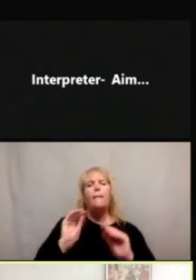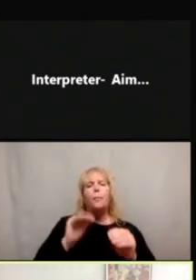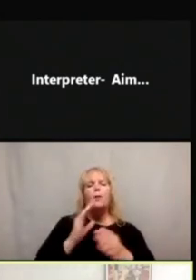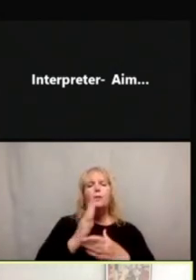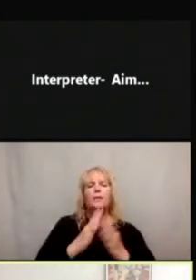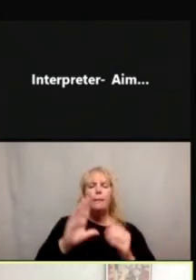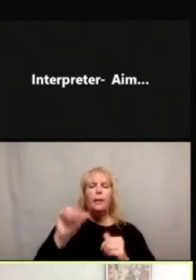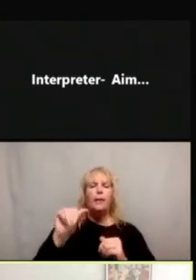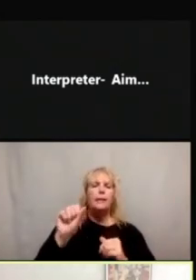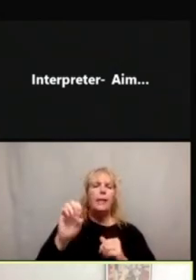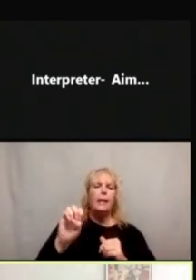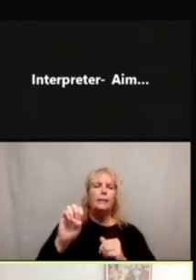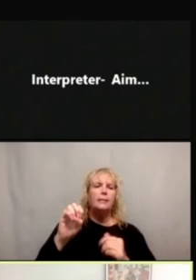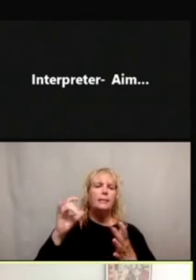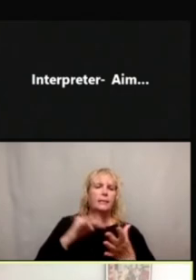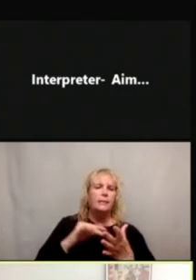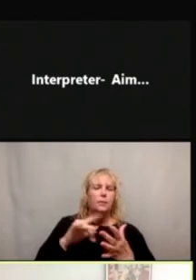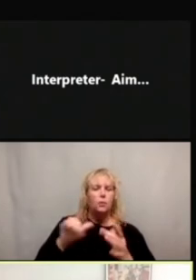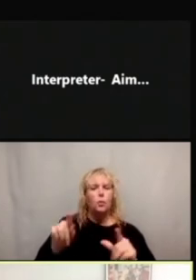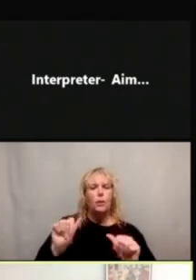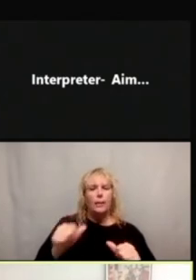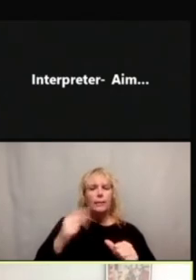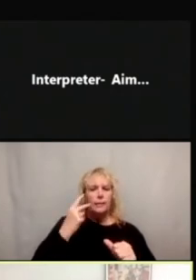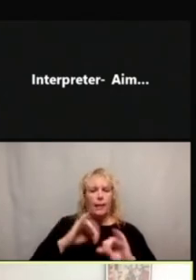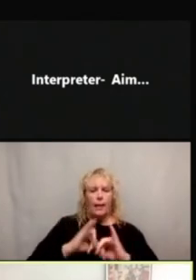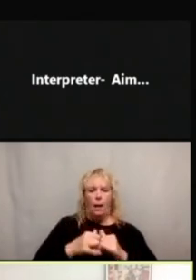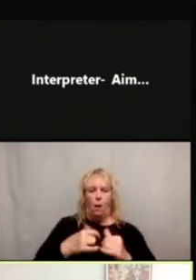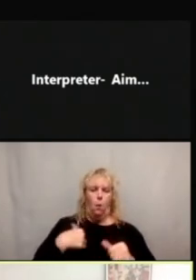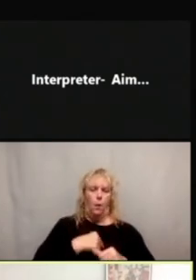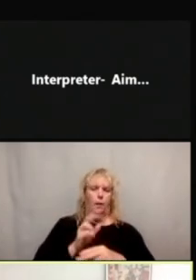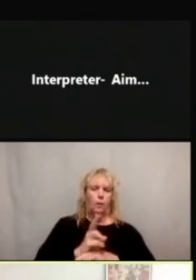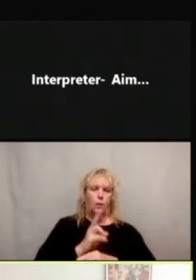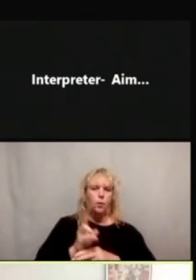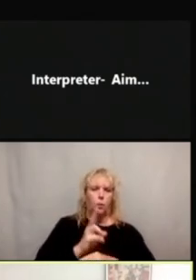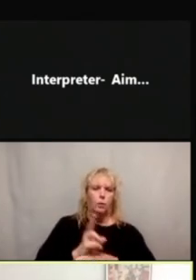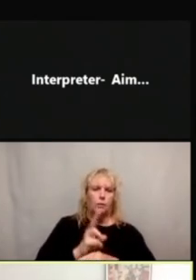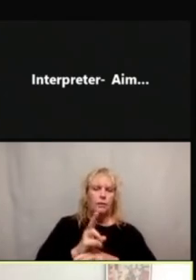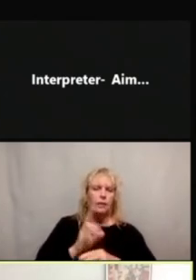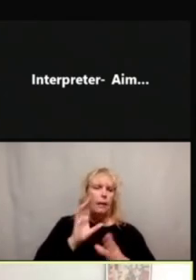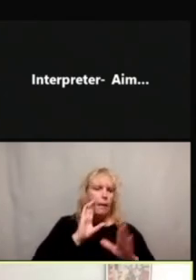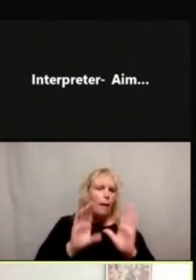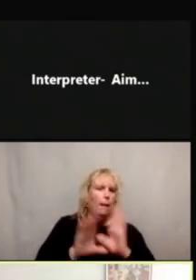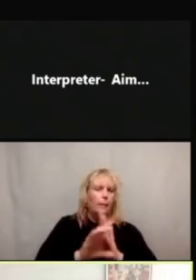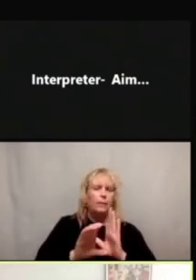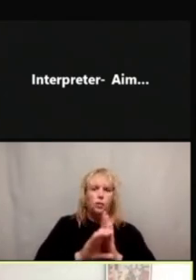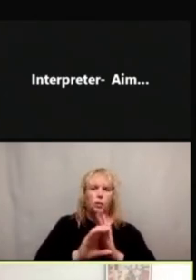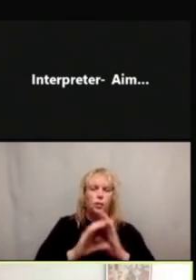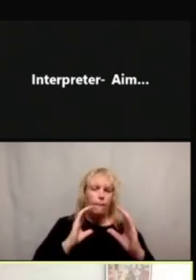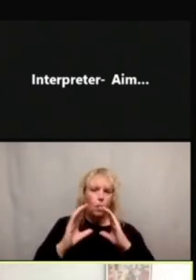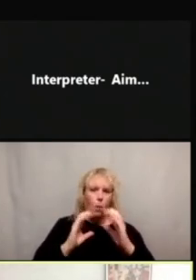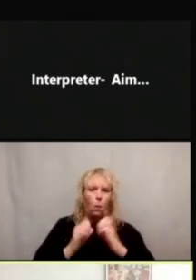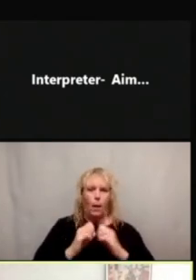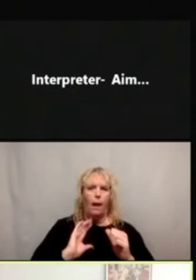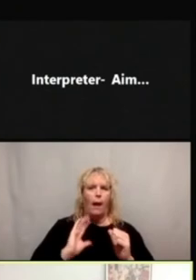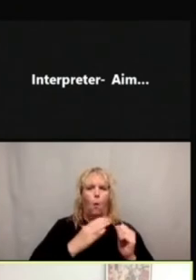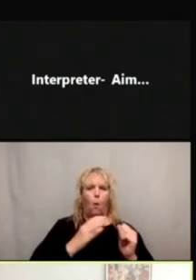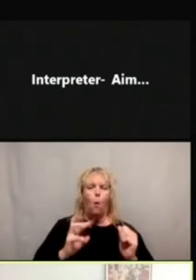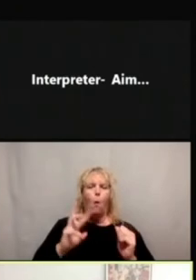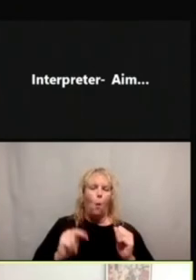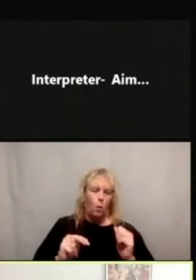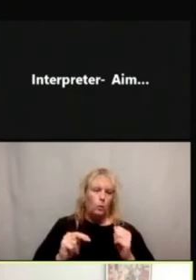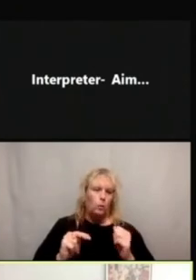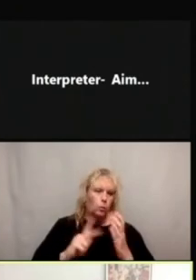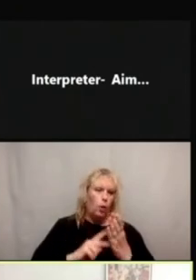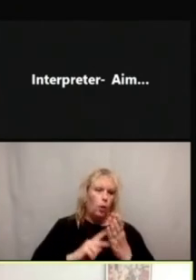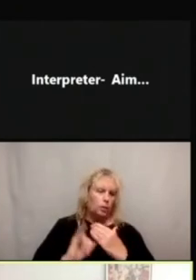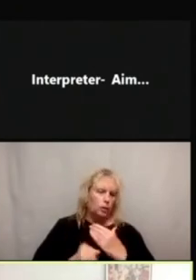bring these pictograms to life and show how we have used image based communication and some of our own projects that we've created here at Communicate